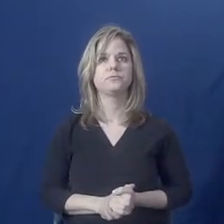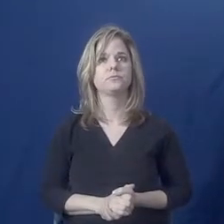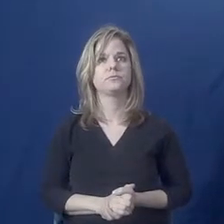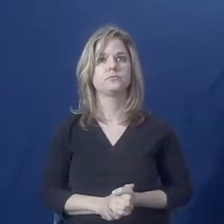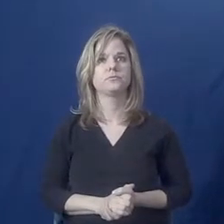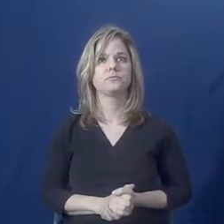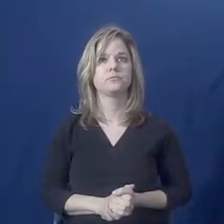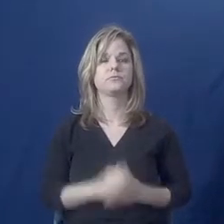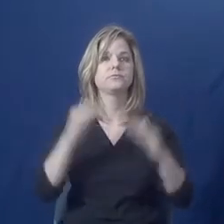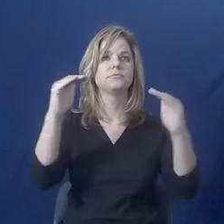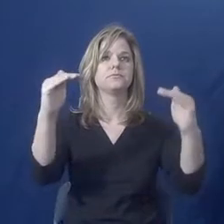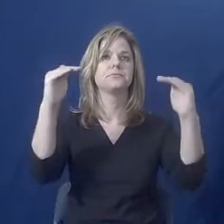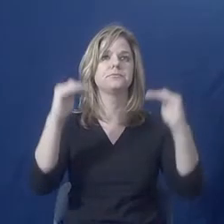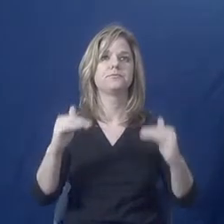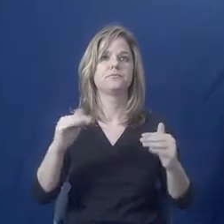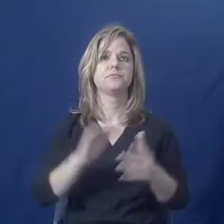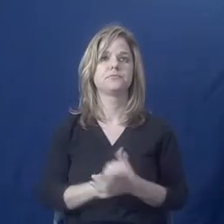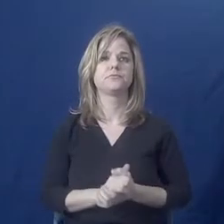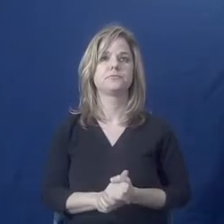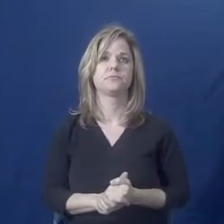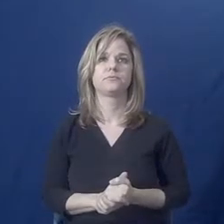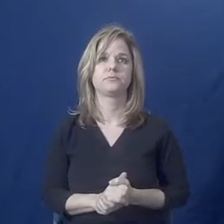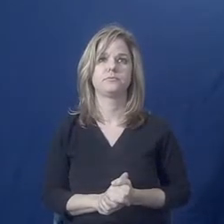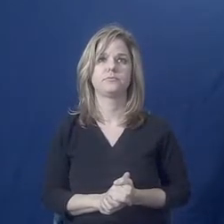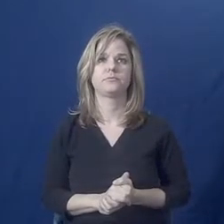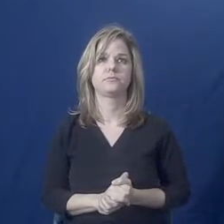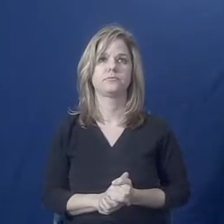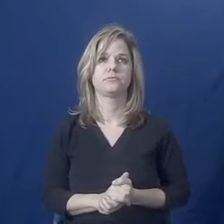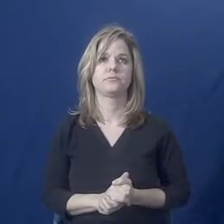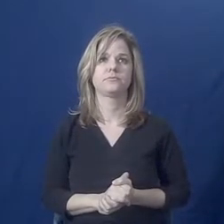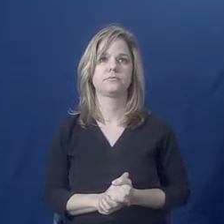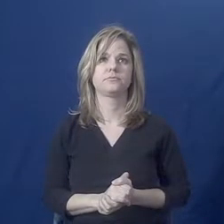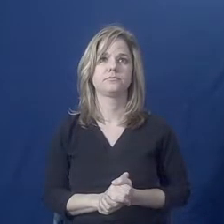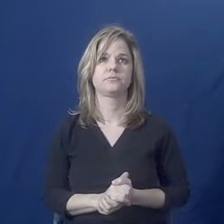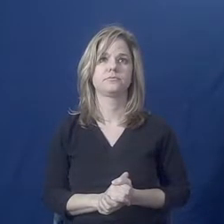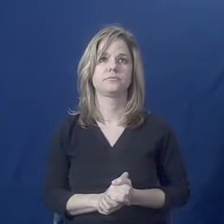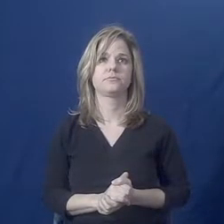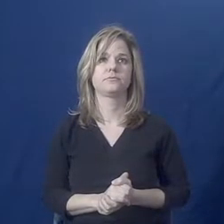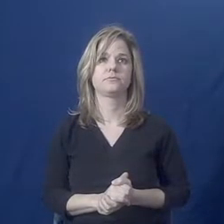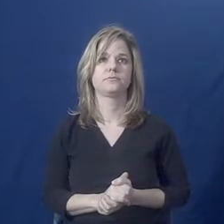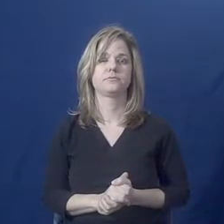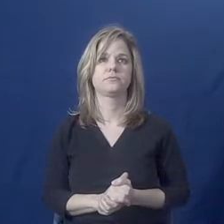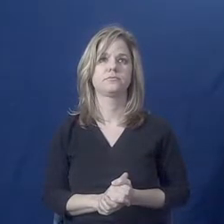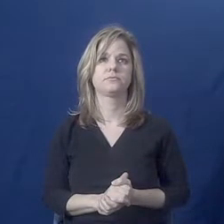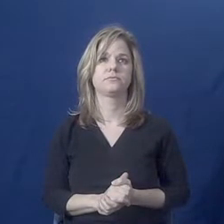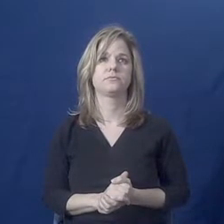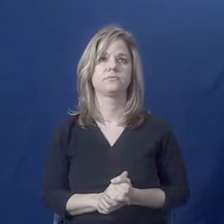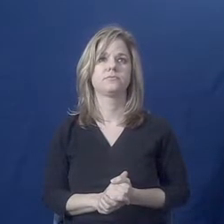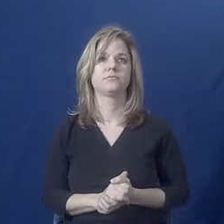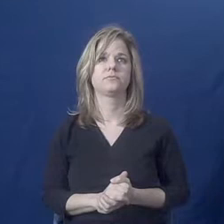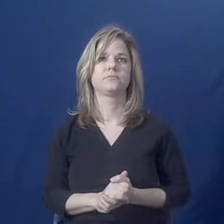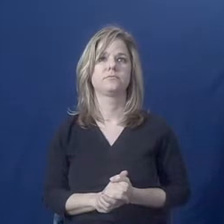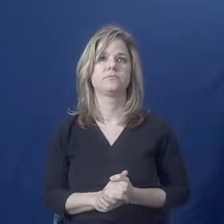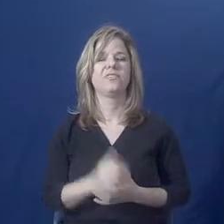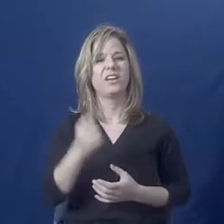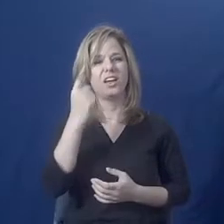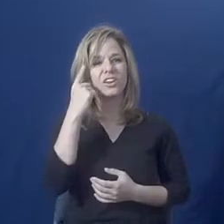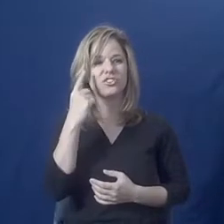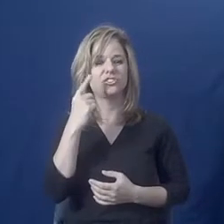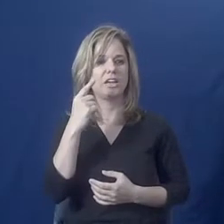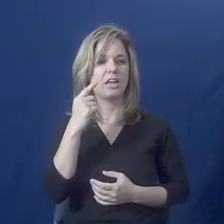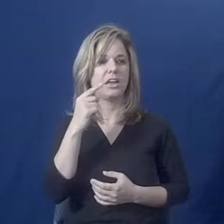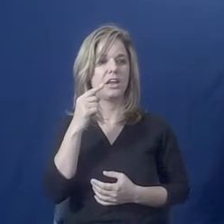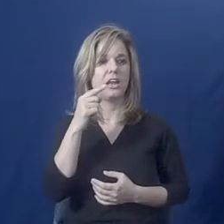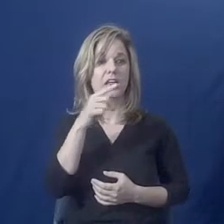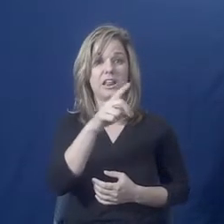If you go to the next slide, you need to understand that there are things on their minds other